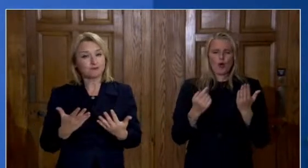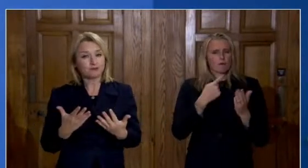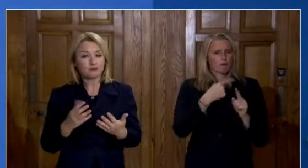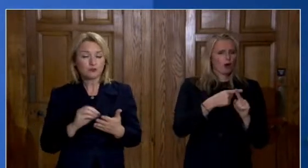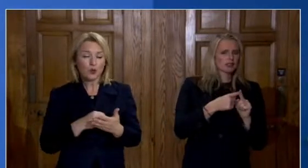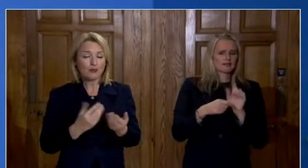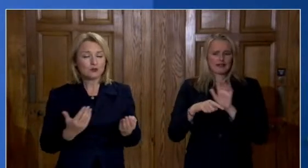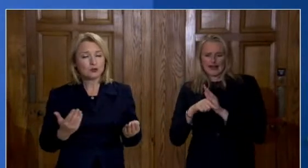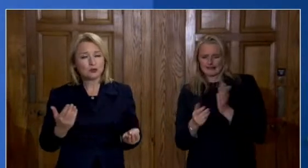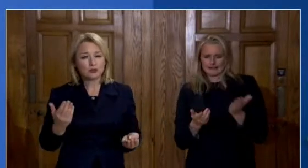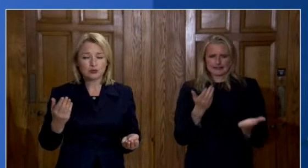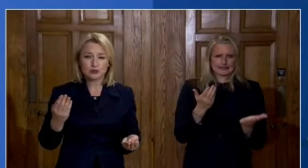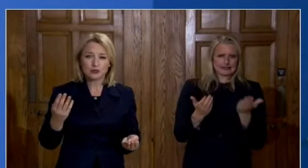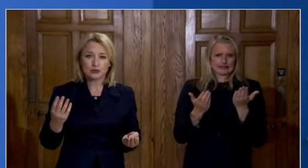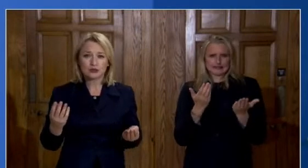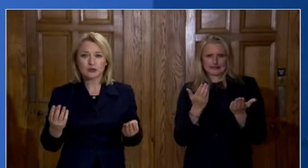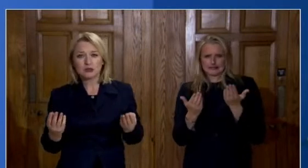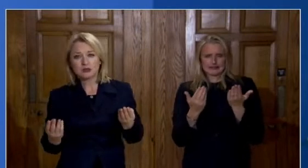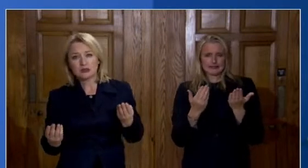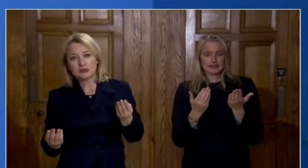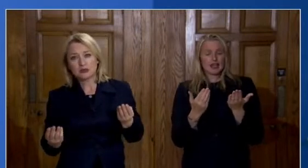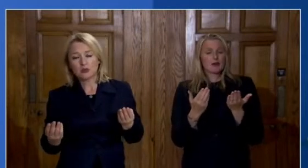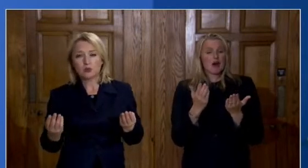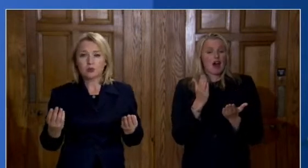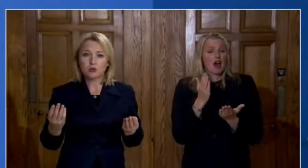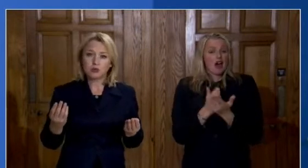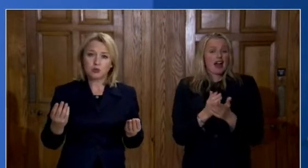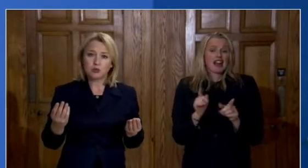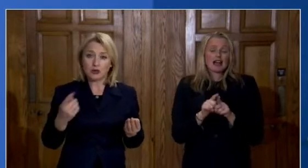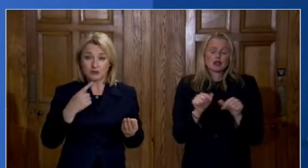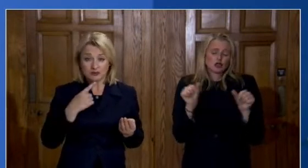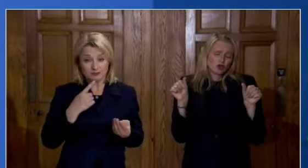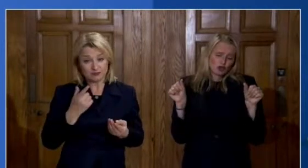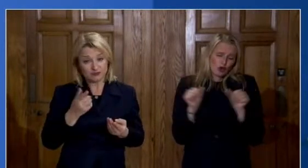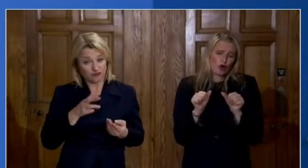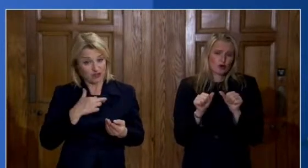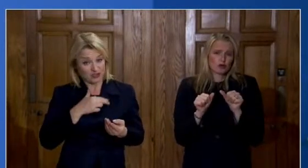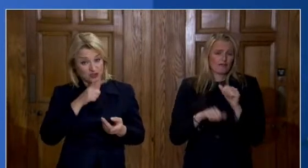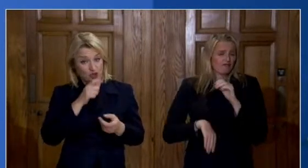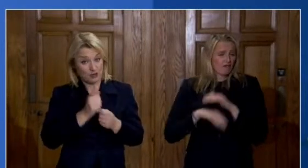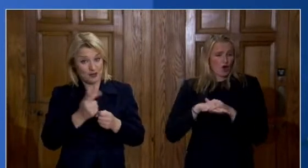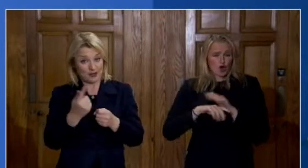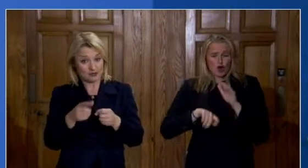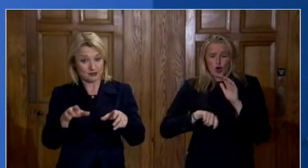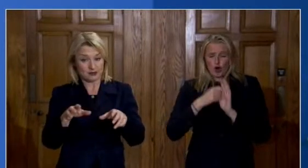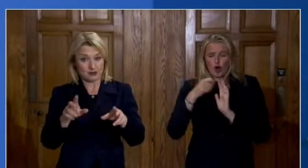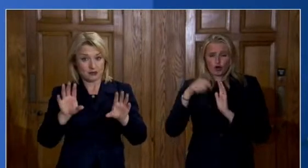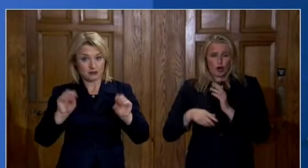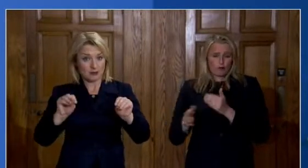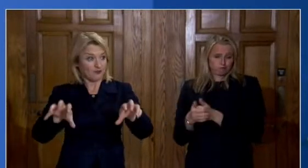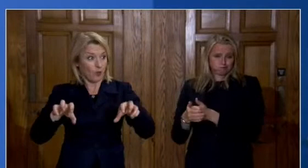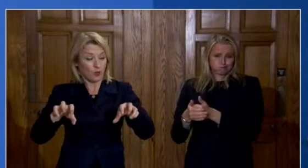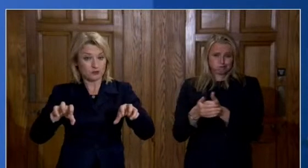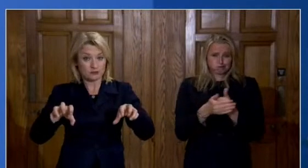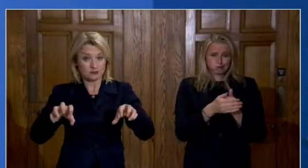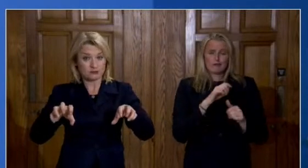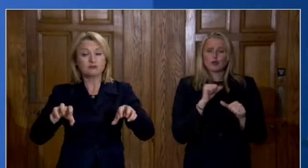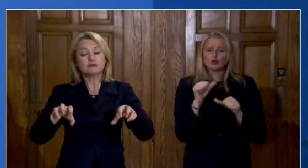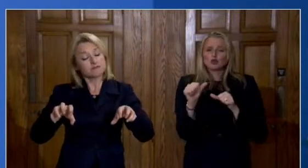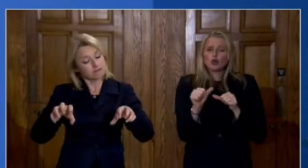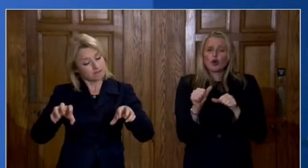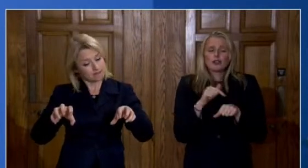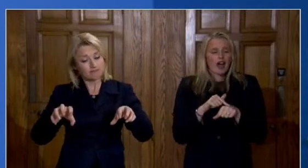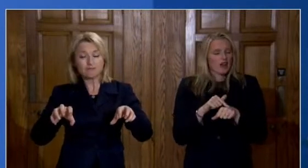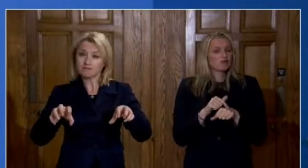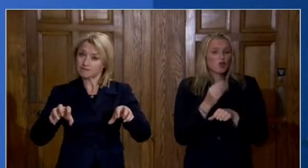weighed up but there's no doubt that the idea of a circuit breaker is one of the more powerful interventions in terms of